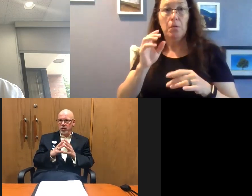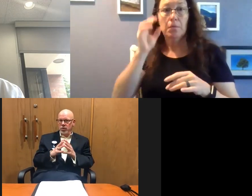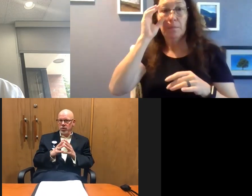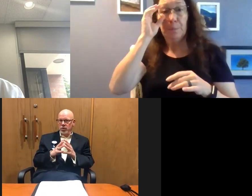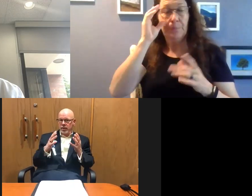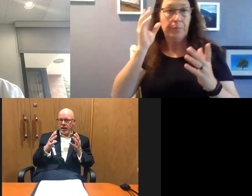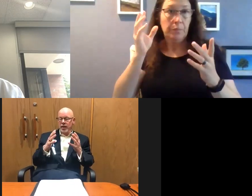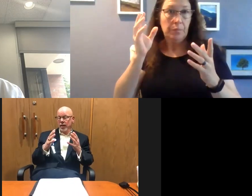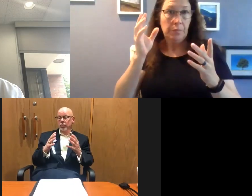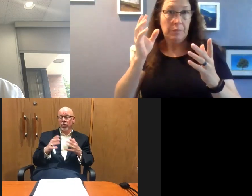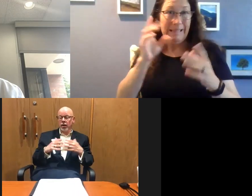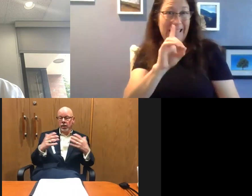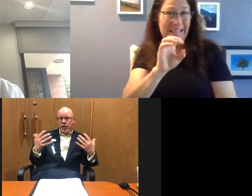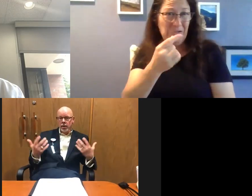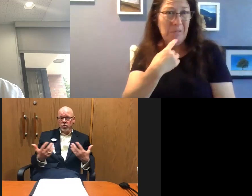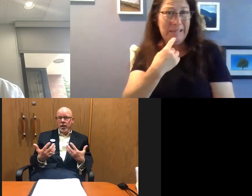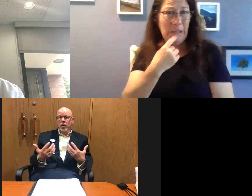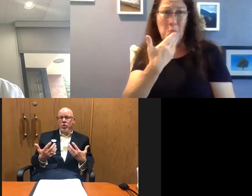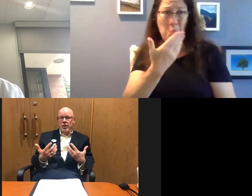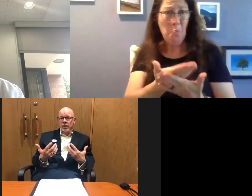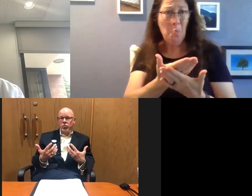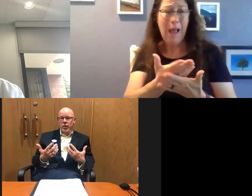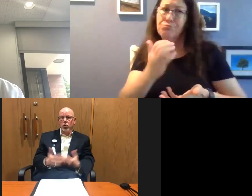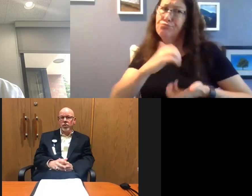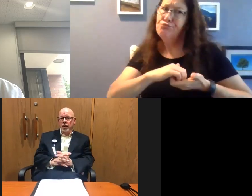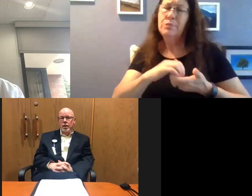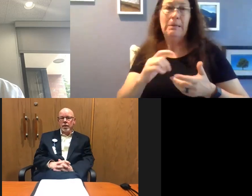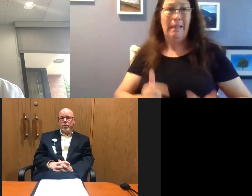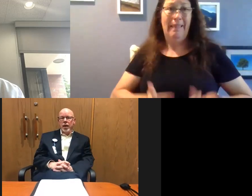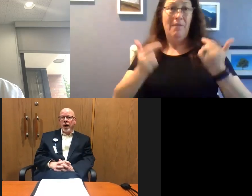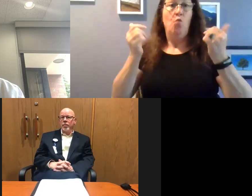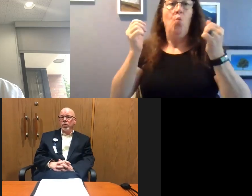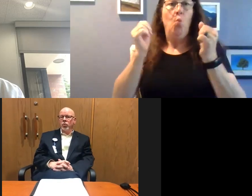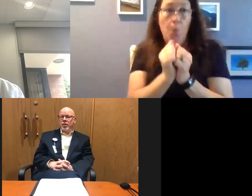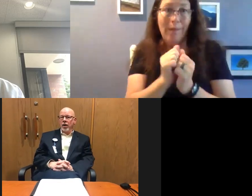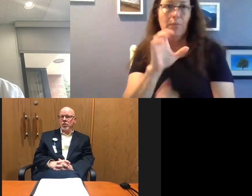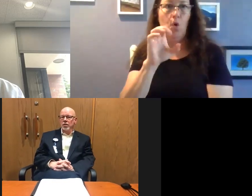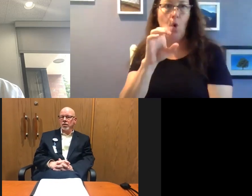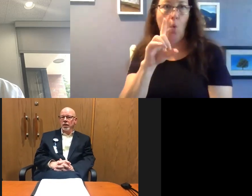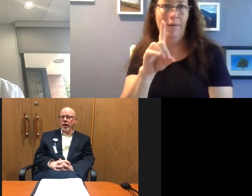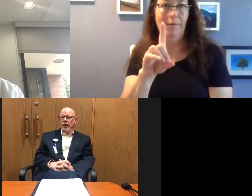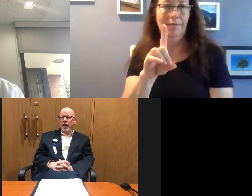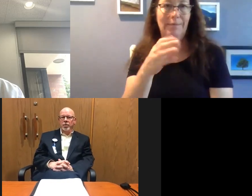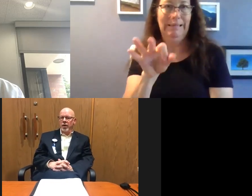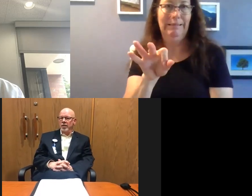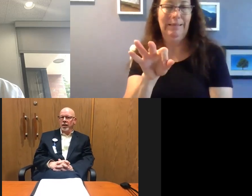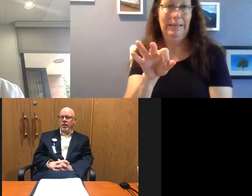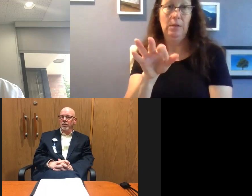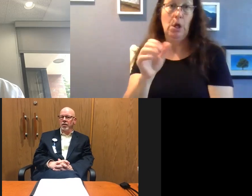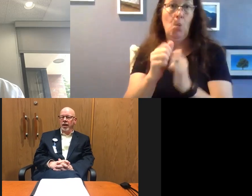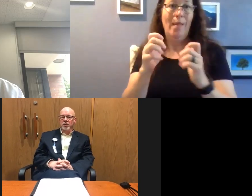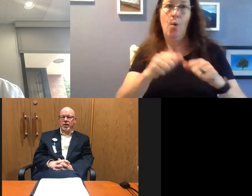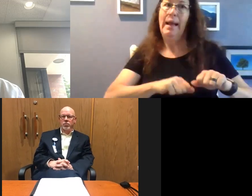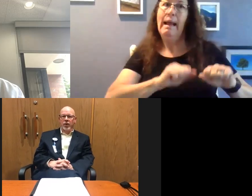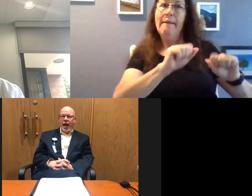focused on his ducks, I think really well, trying to coexist with COVID without compromising other